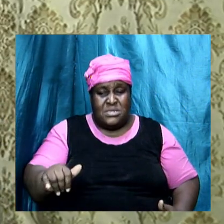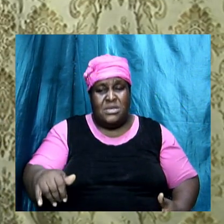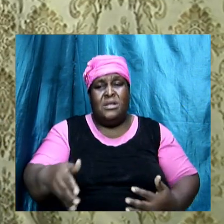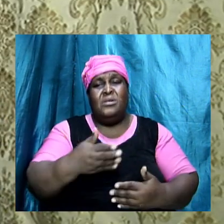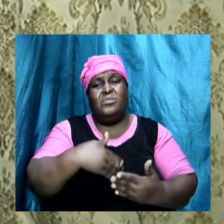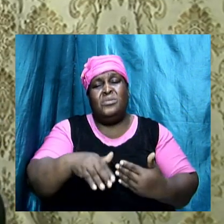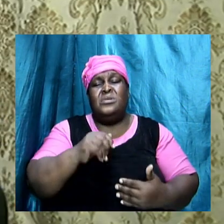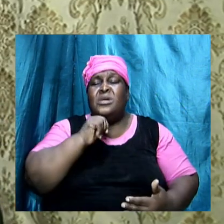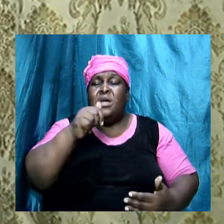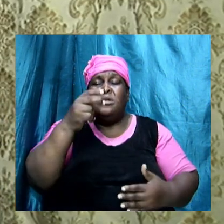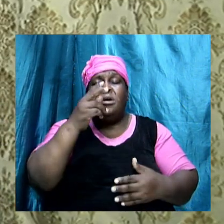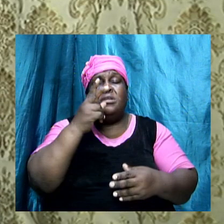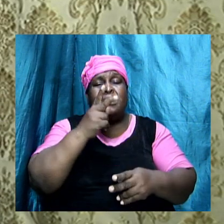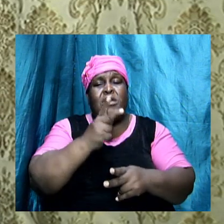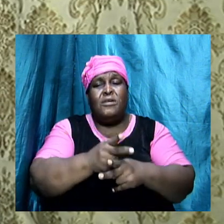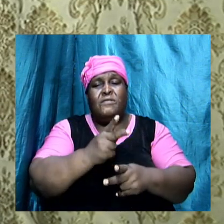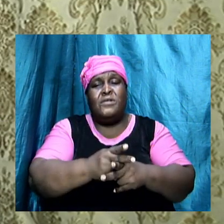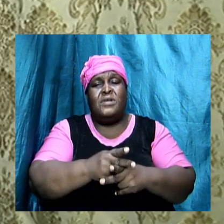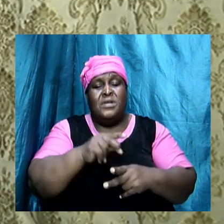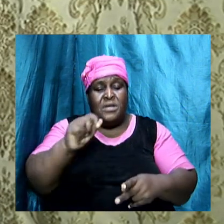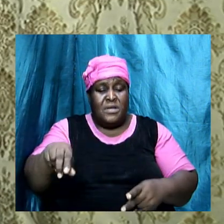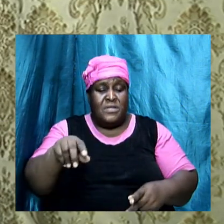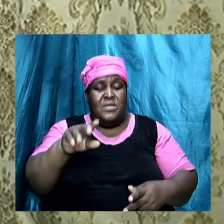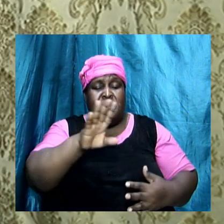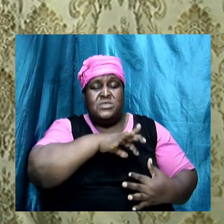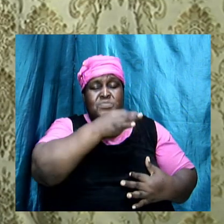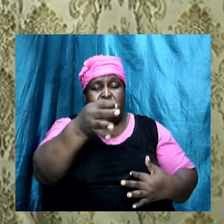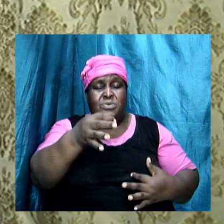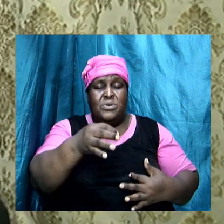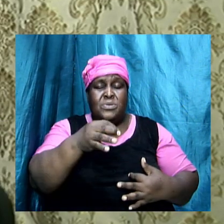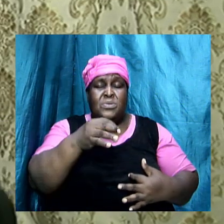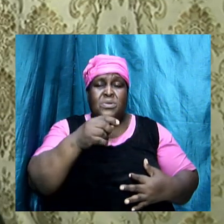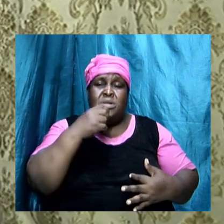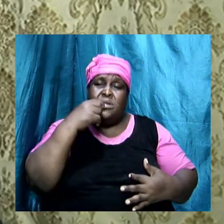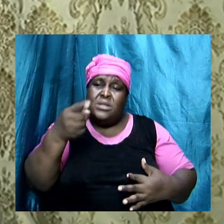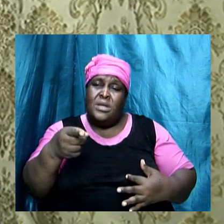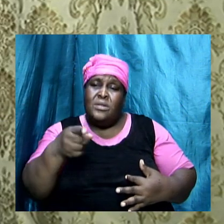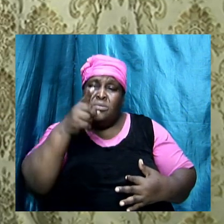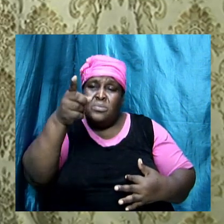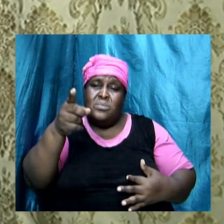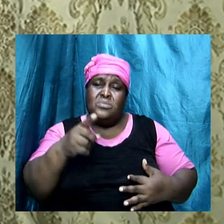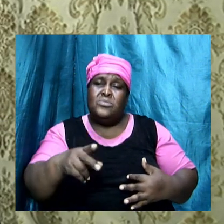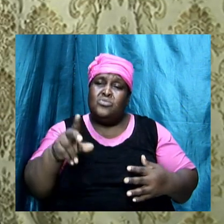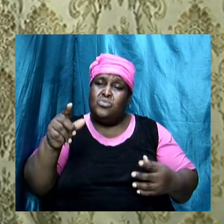careful, this spirit will advise you and cause you to err.